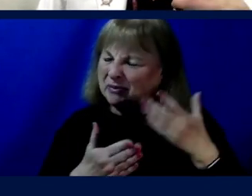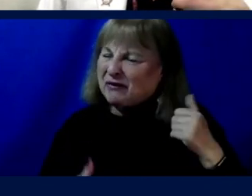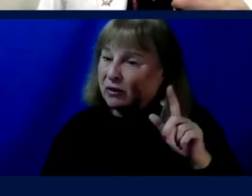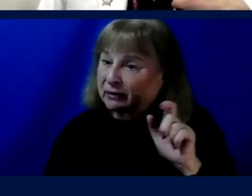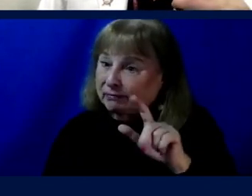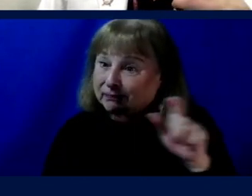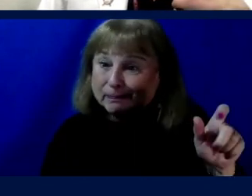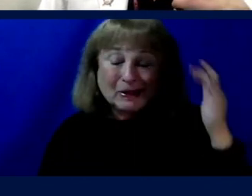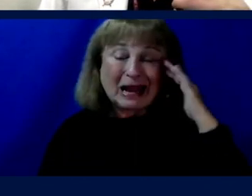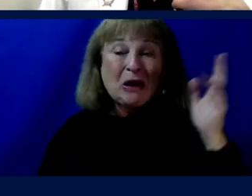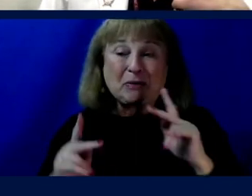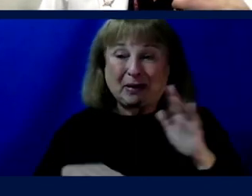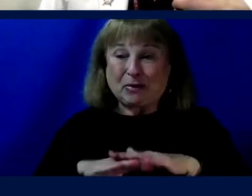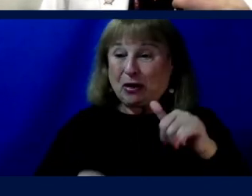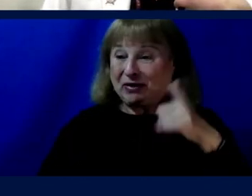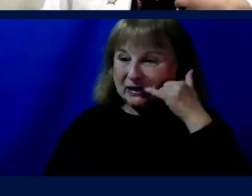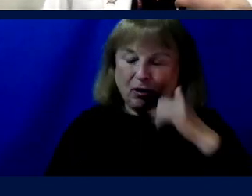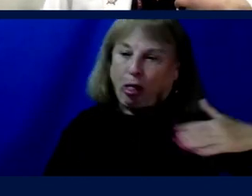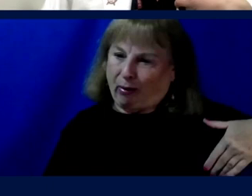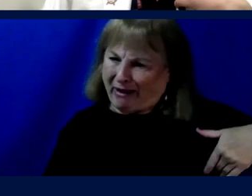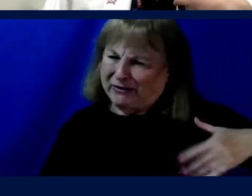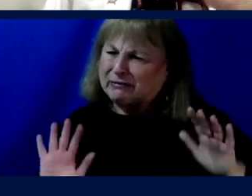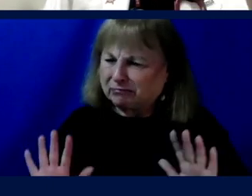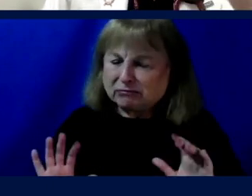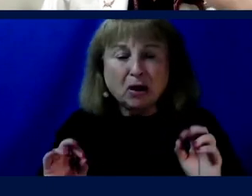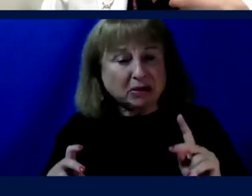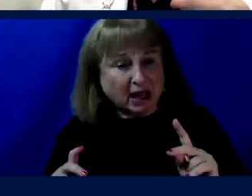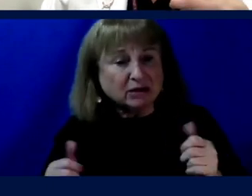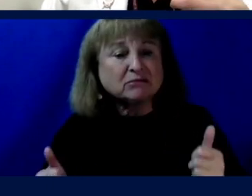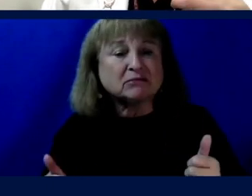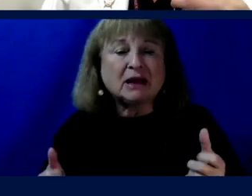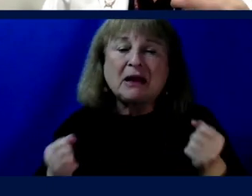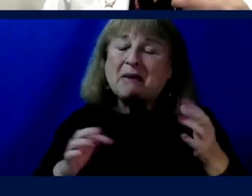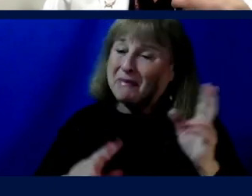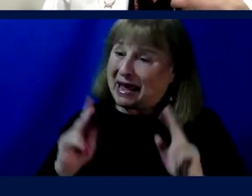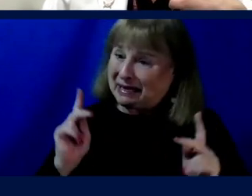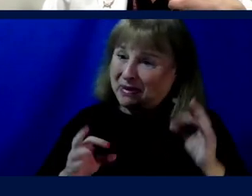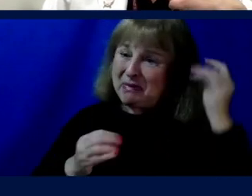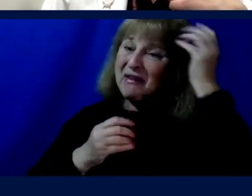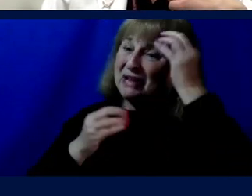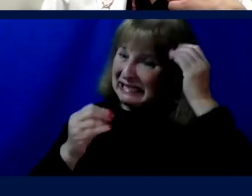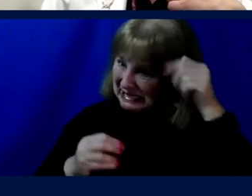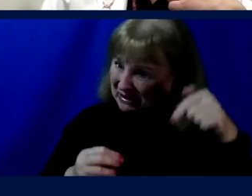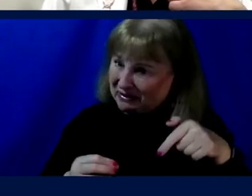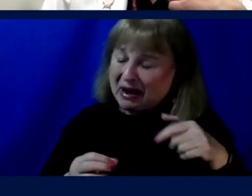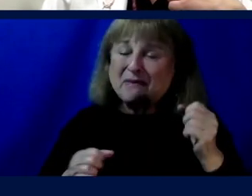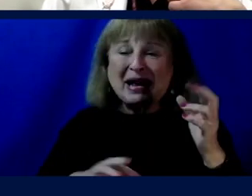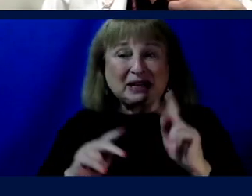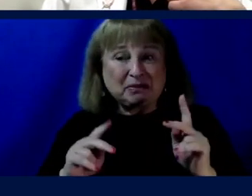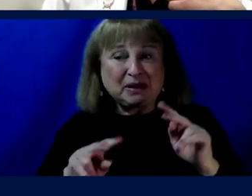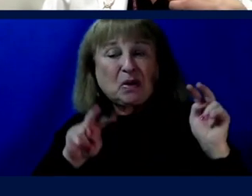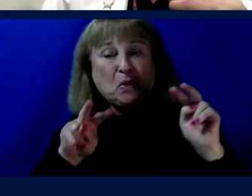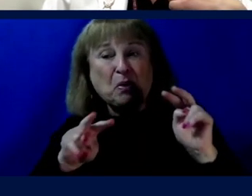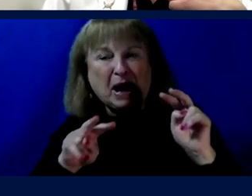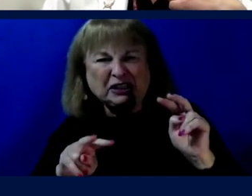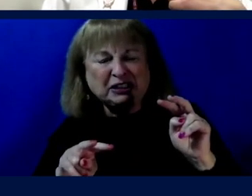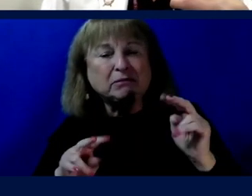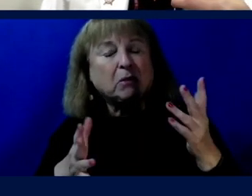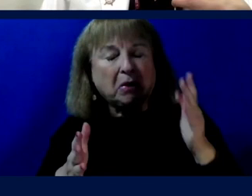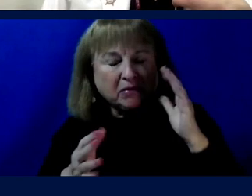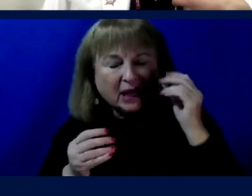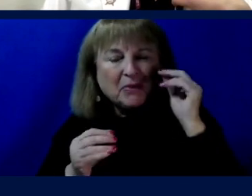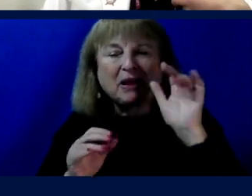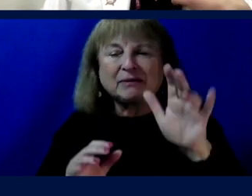And I know there are people on the call who have. Okay, good. So, we've, many, many people here have considered this, and many people watching this recording later will have considered